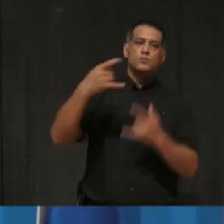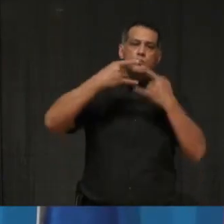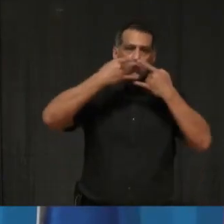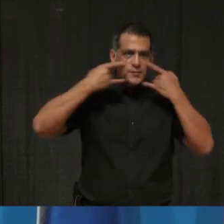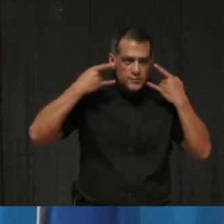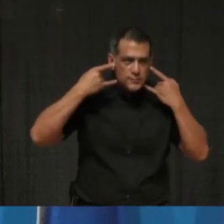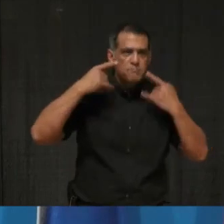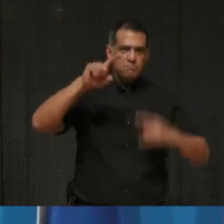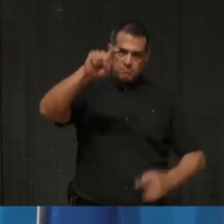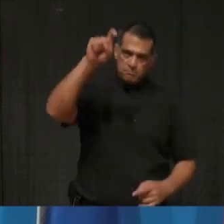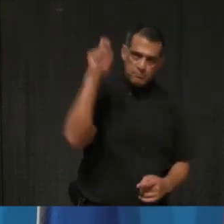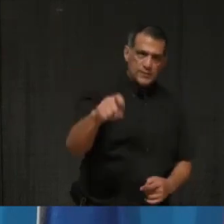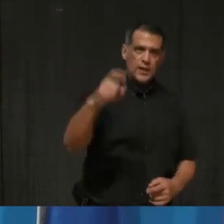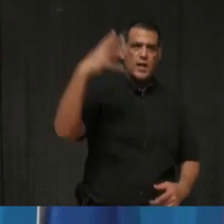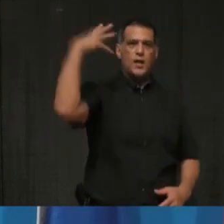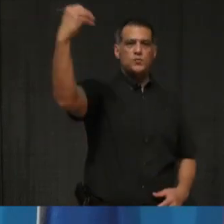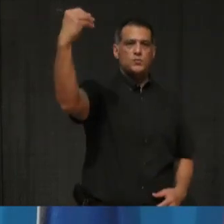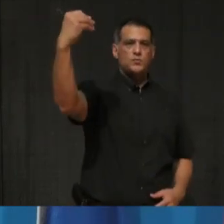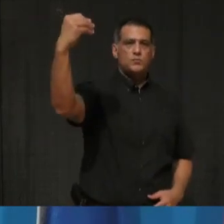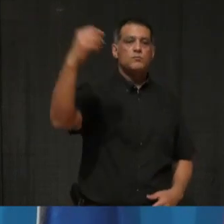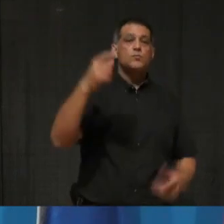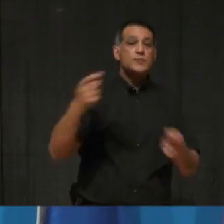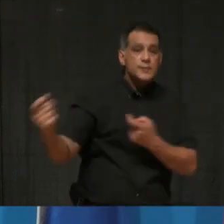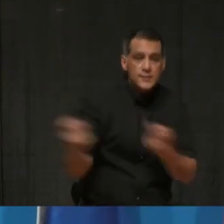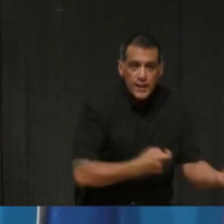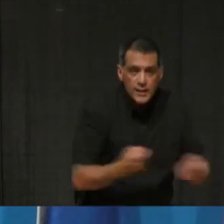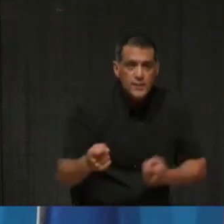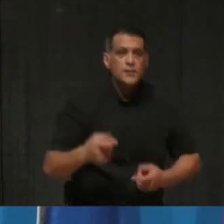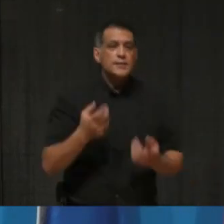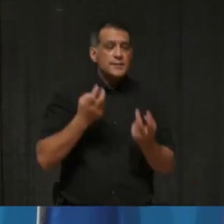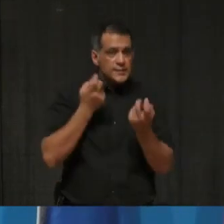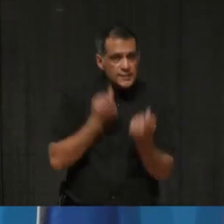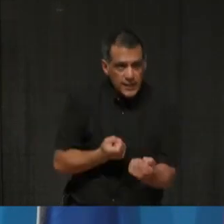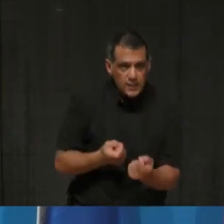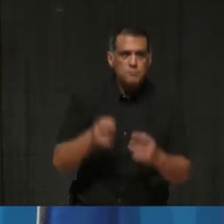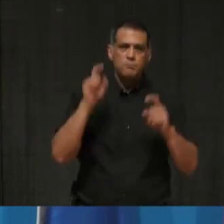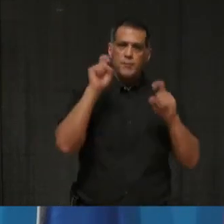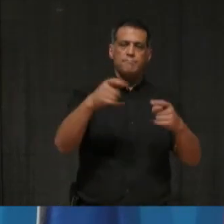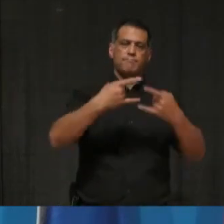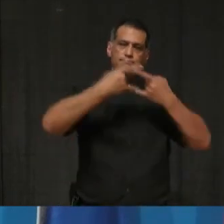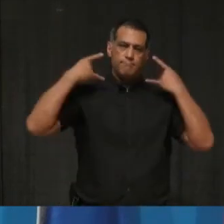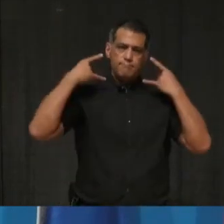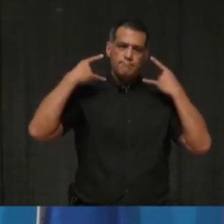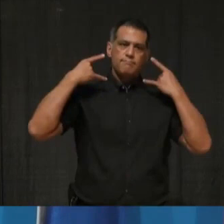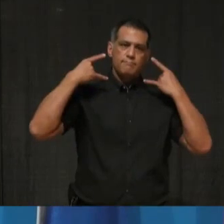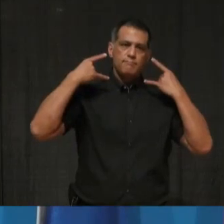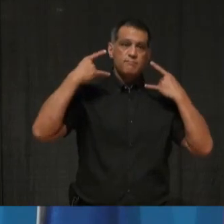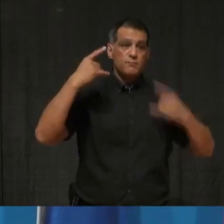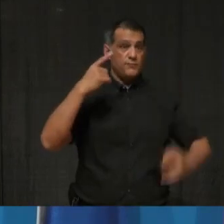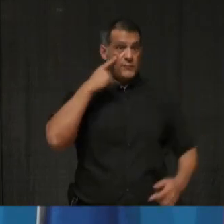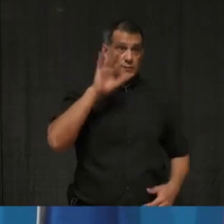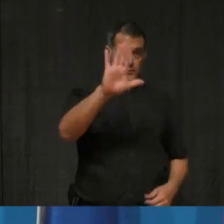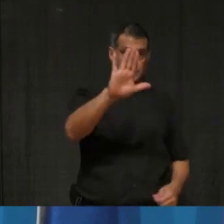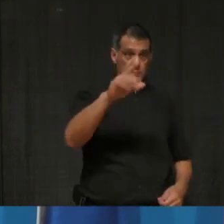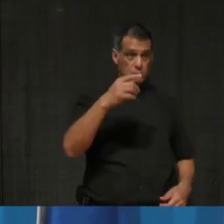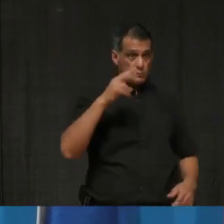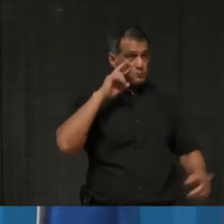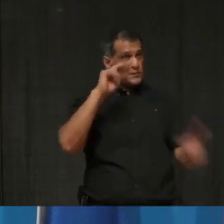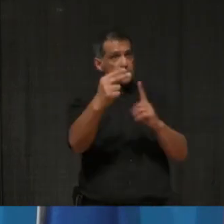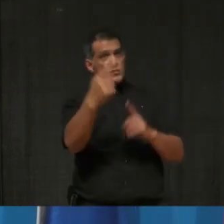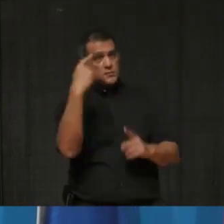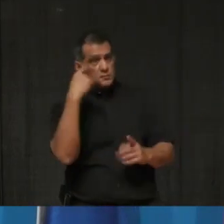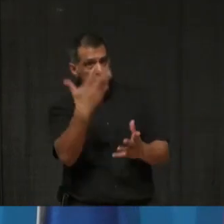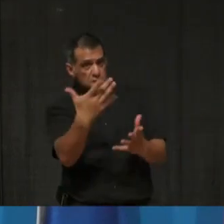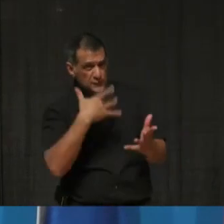like ice rinks and toboggan hills. Other regions have closed these facilities. was wondering if you could give your perspective on if it's safe to use these amenities